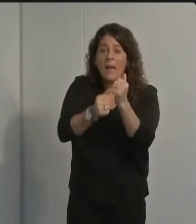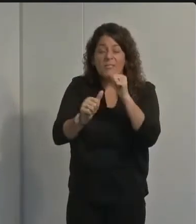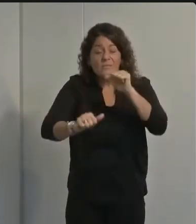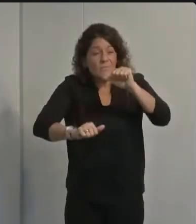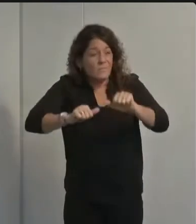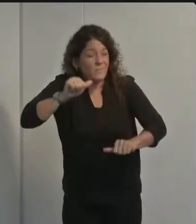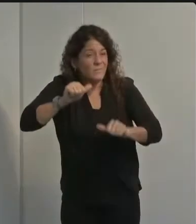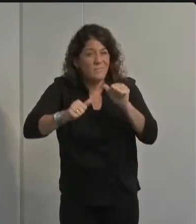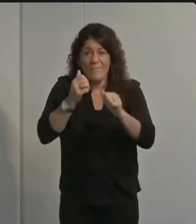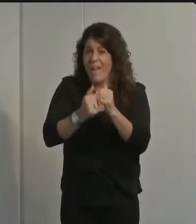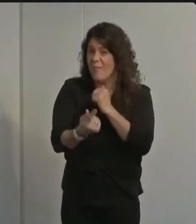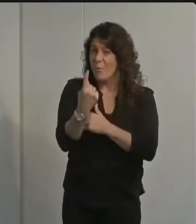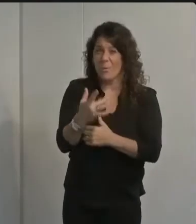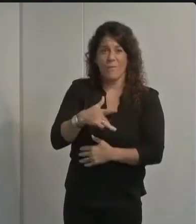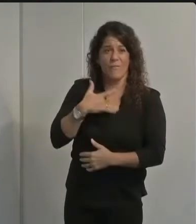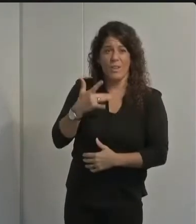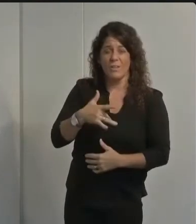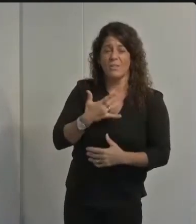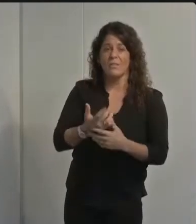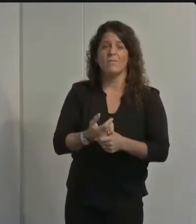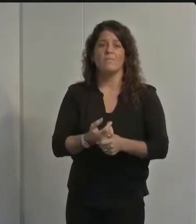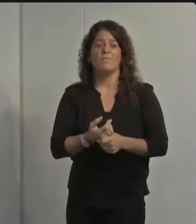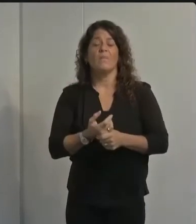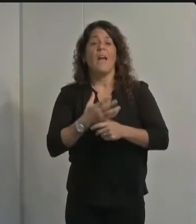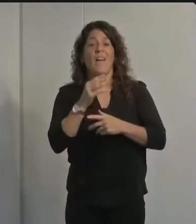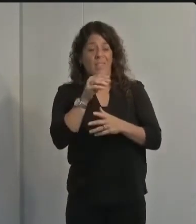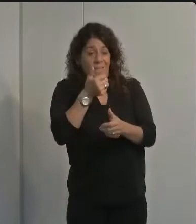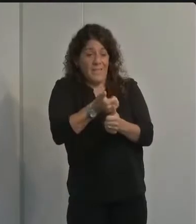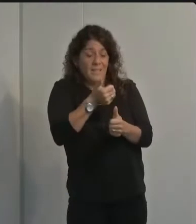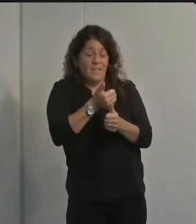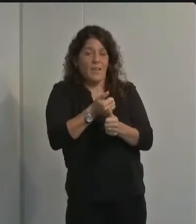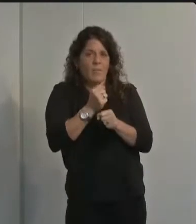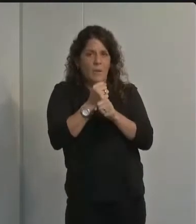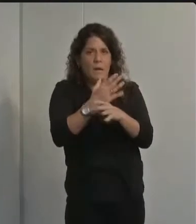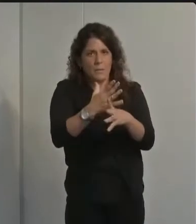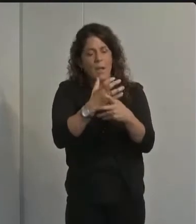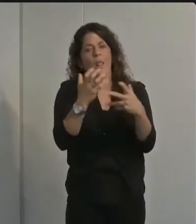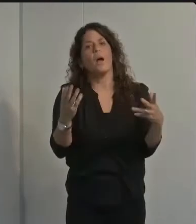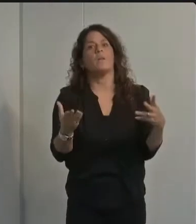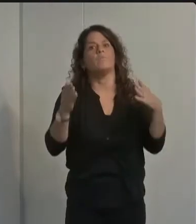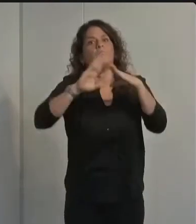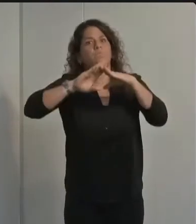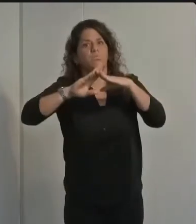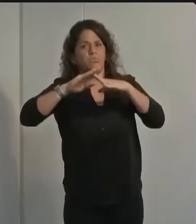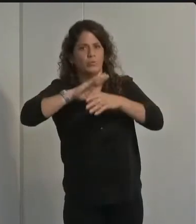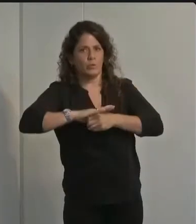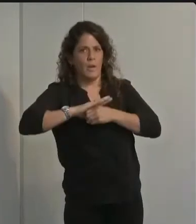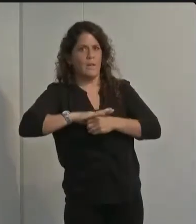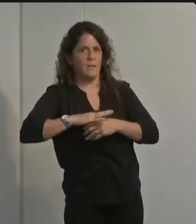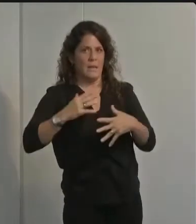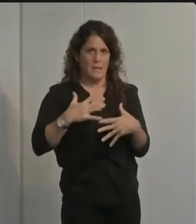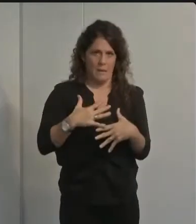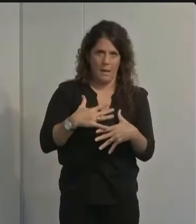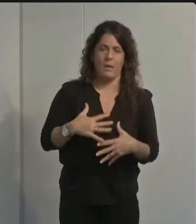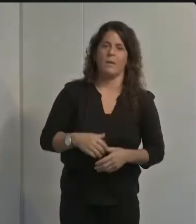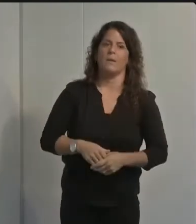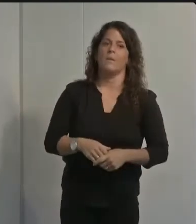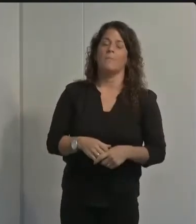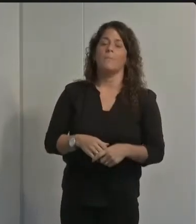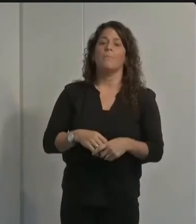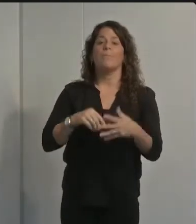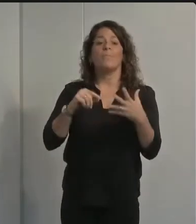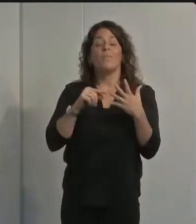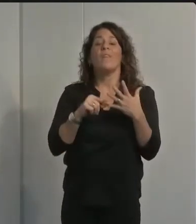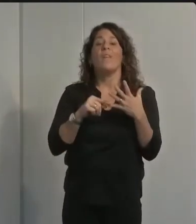one is the lead drivers uncertainty is a lead driver of stress next have an election day